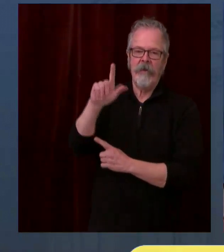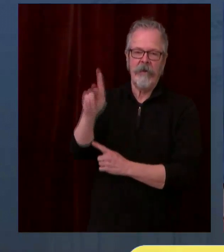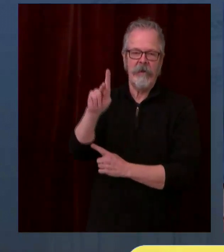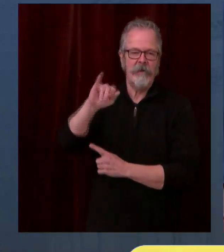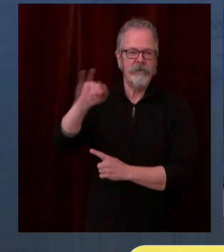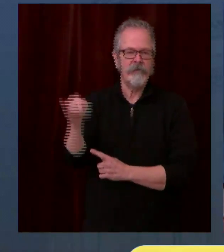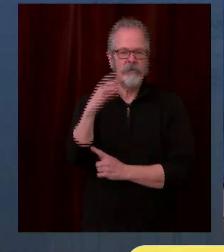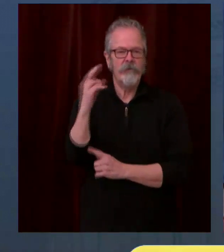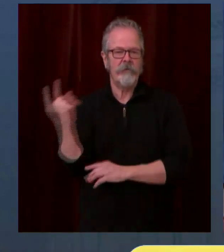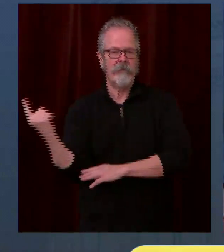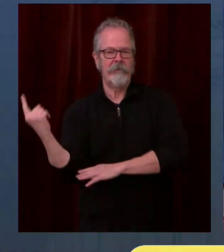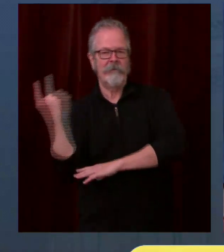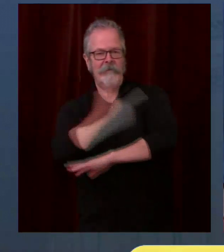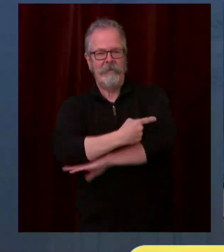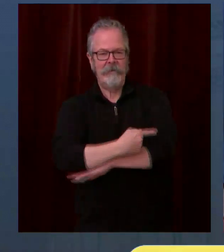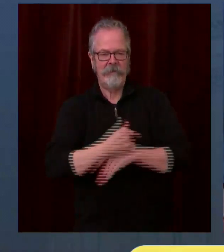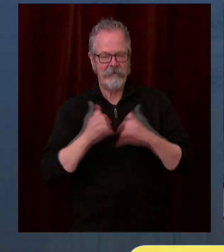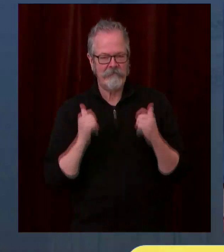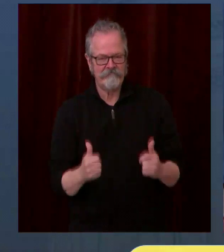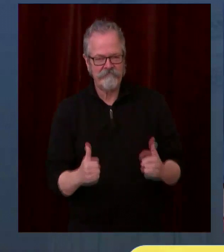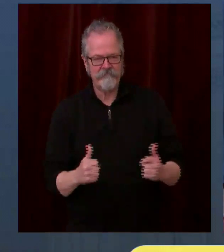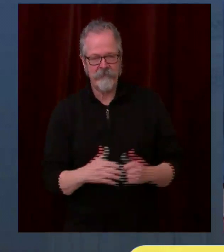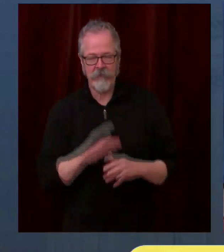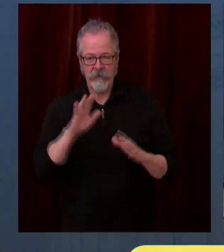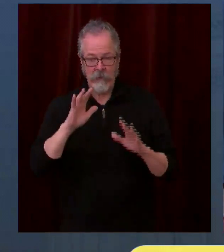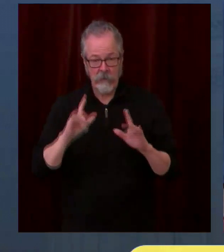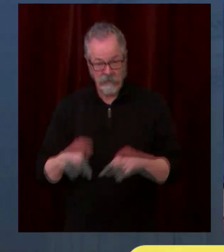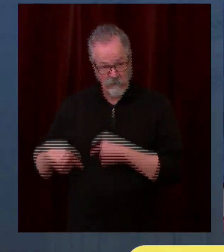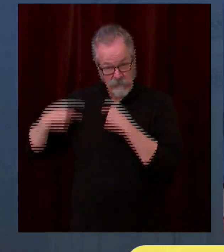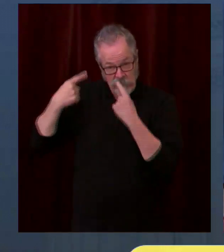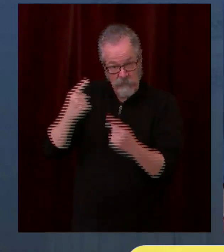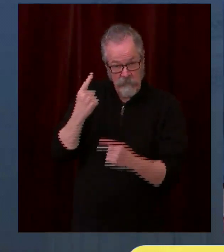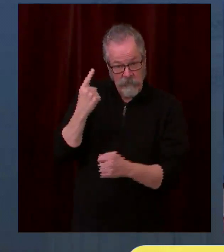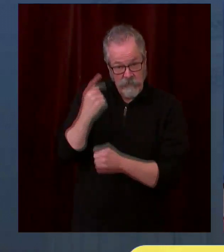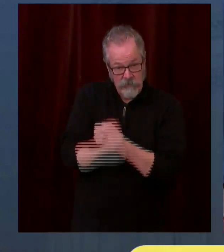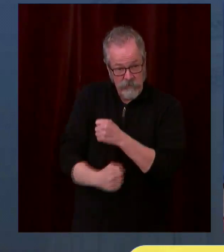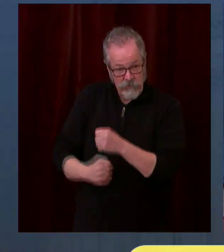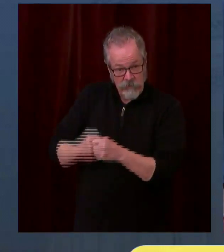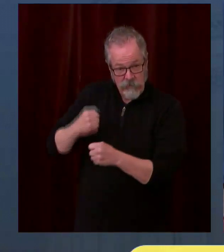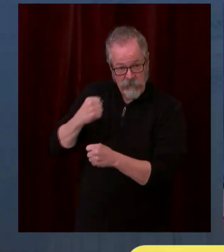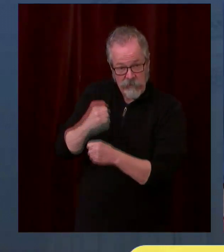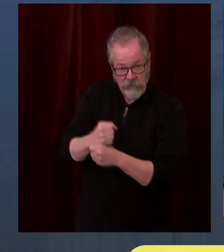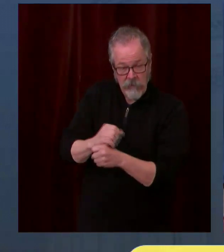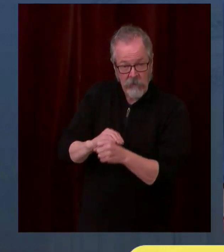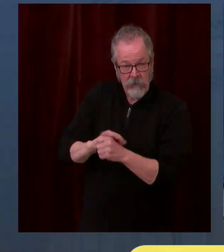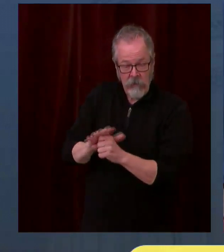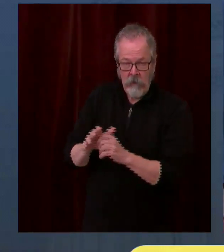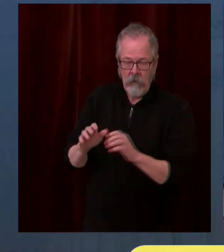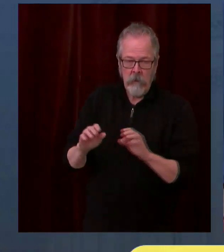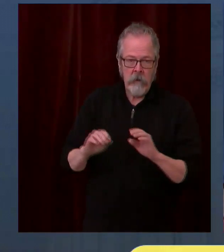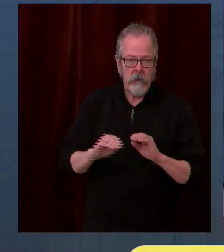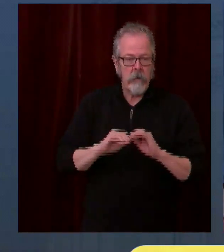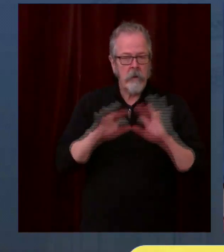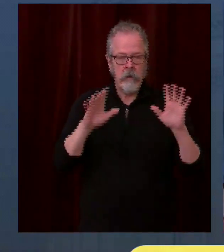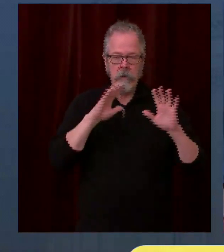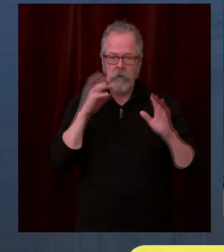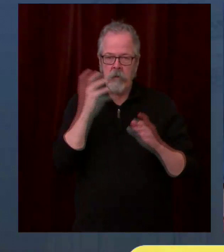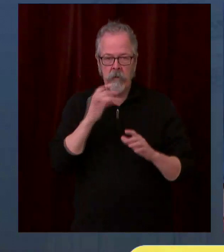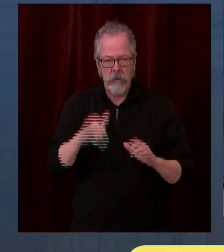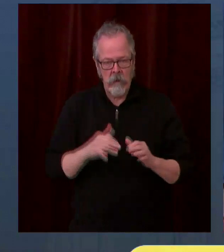year have only heightened our need to be reflective about the continuing pursuit of justice in our nation.